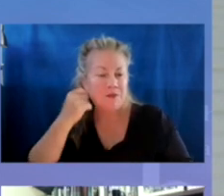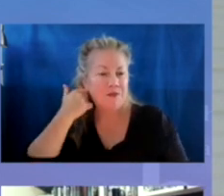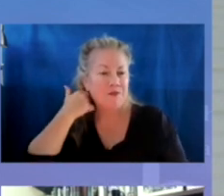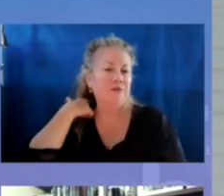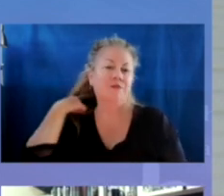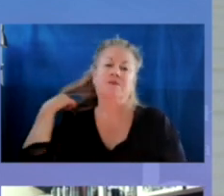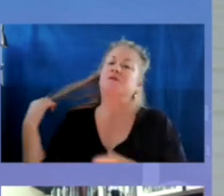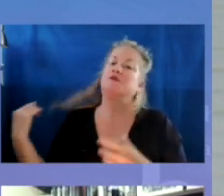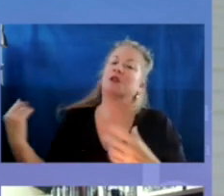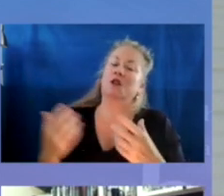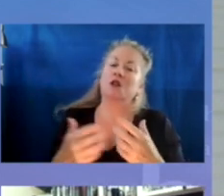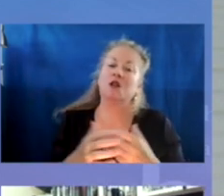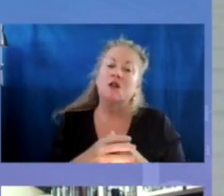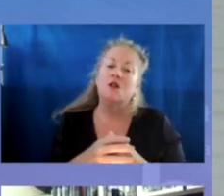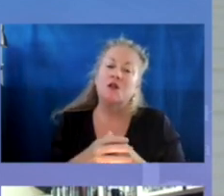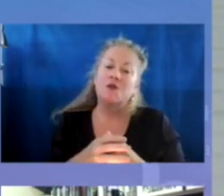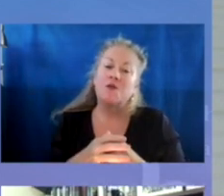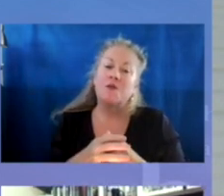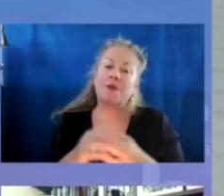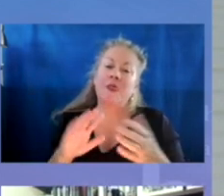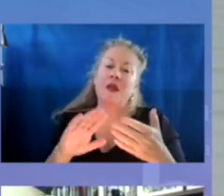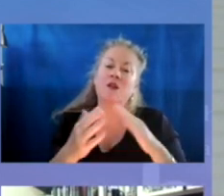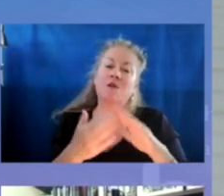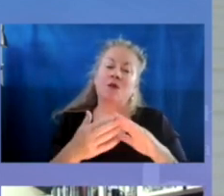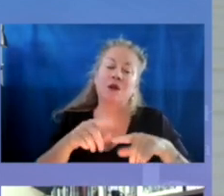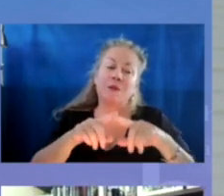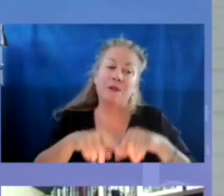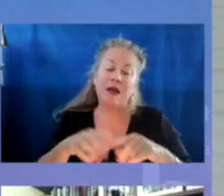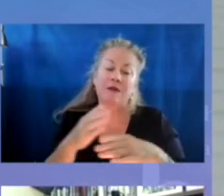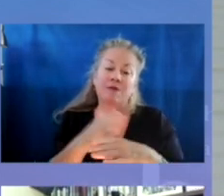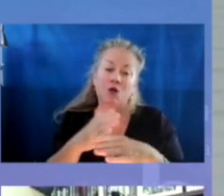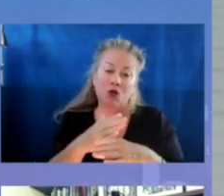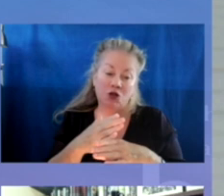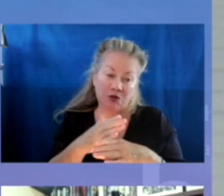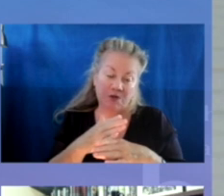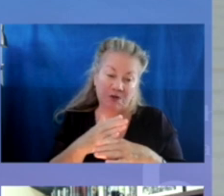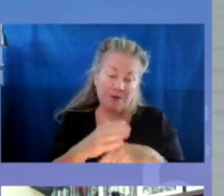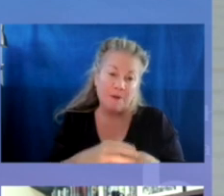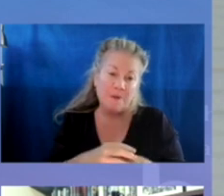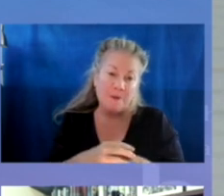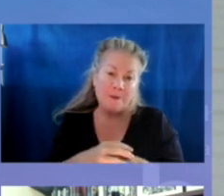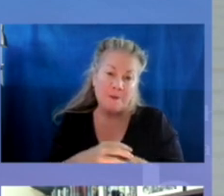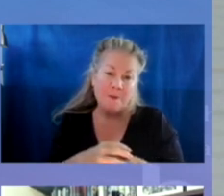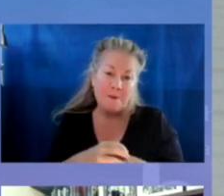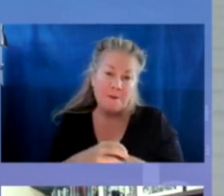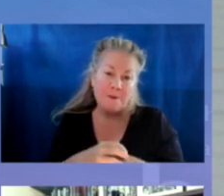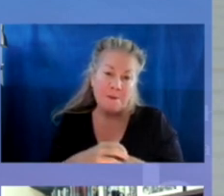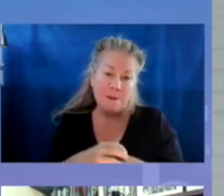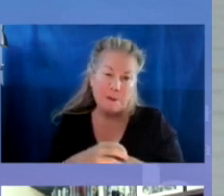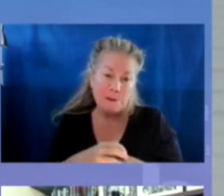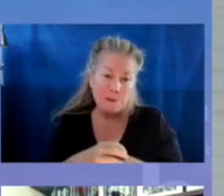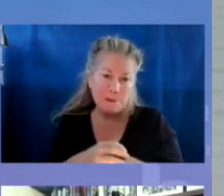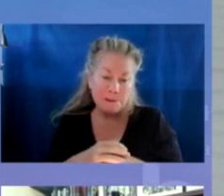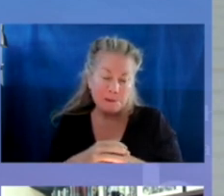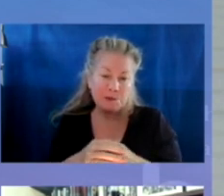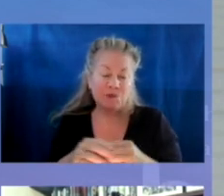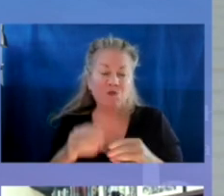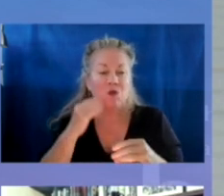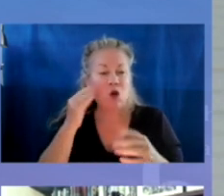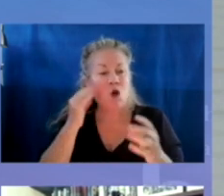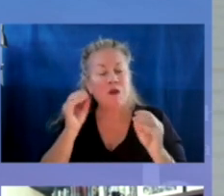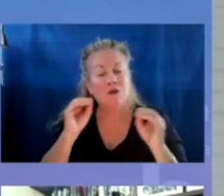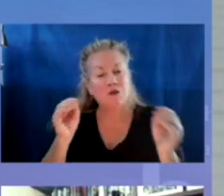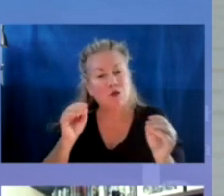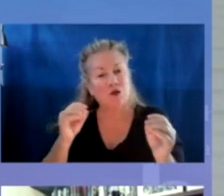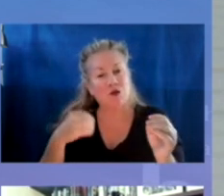Third broad category of use of funds is community-based partnerships. The American Rescue Plan homeless children and youth funds